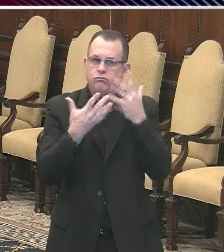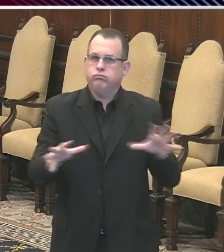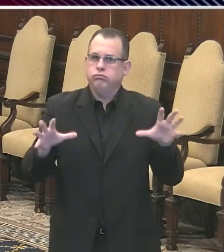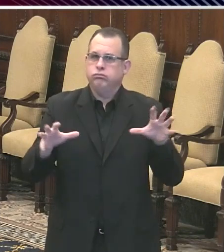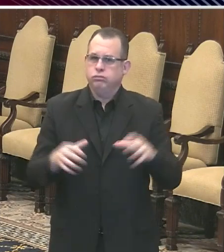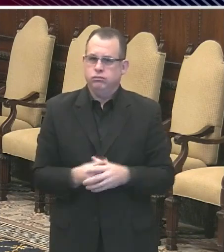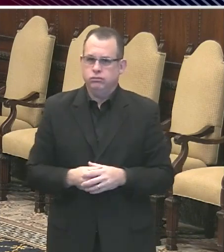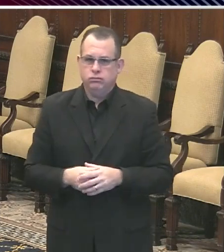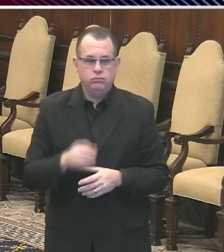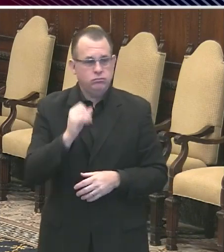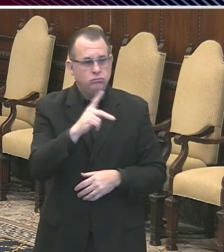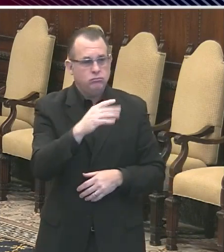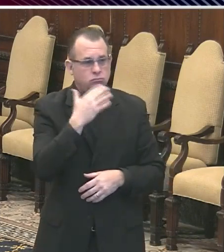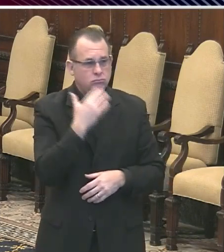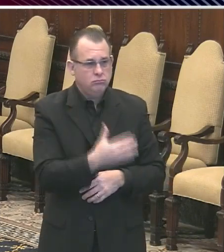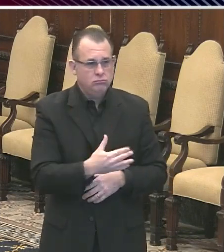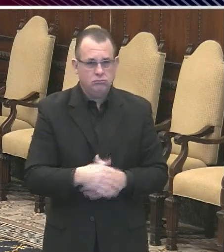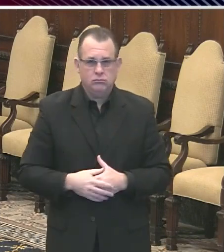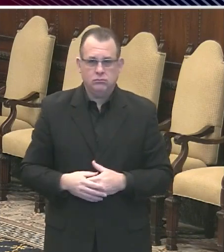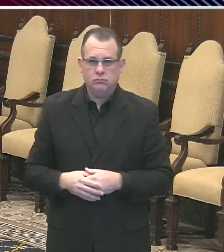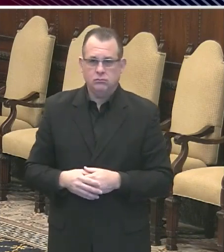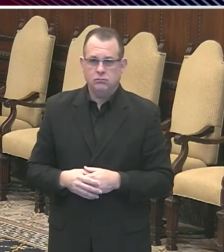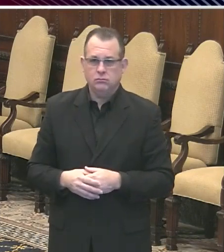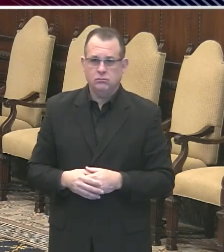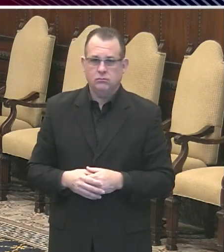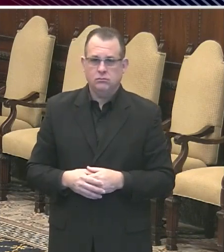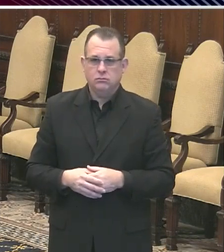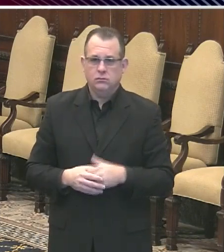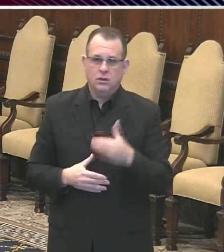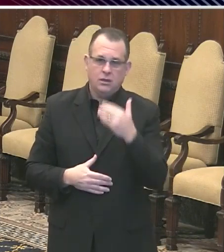Okay. Thank you. Thanks, Denise.